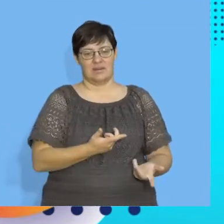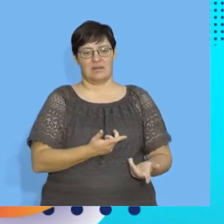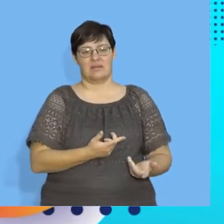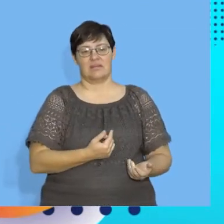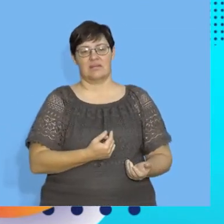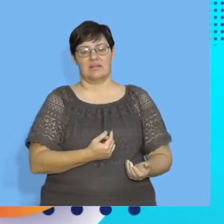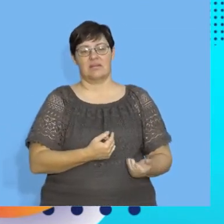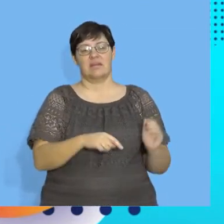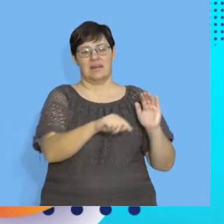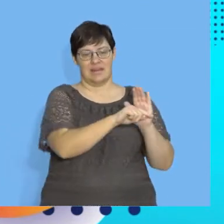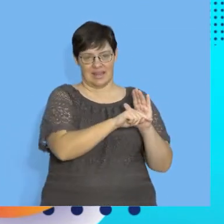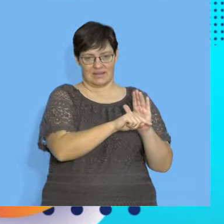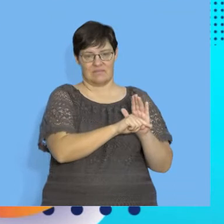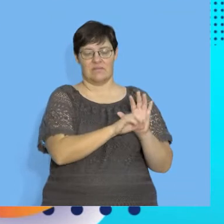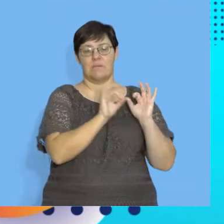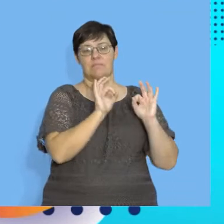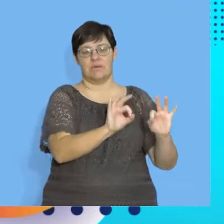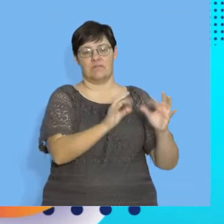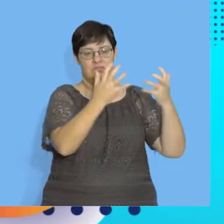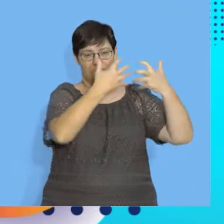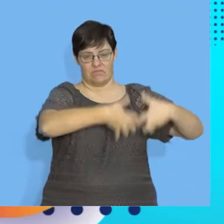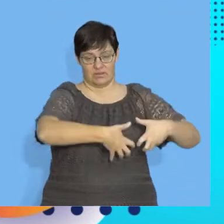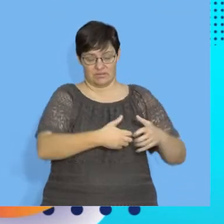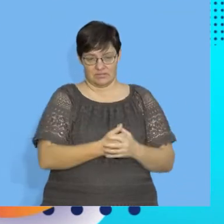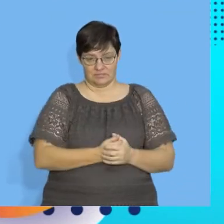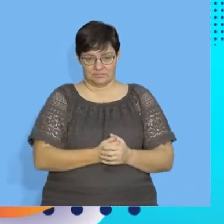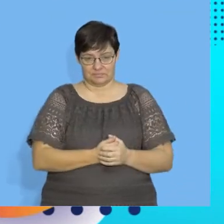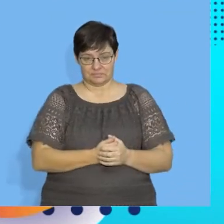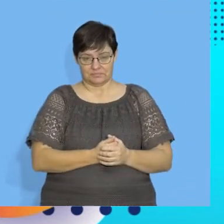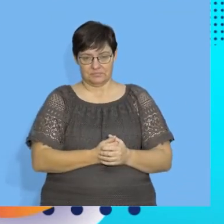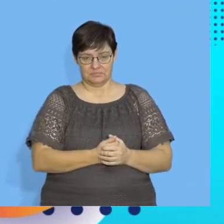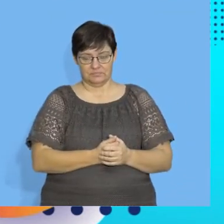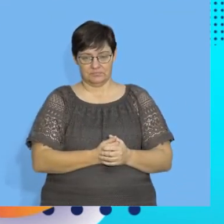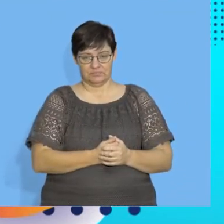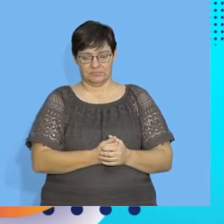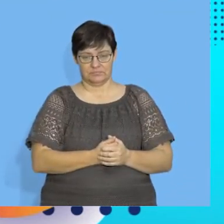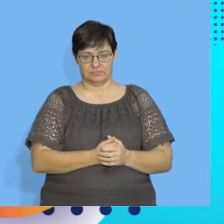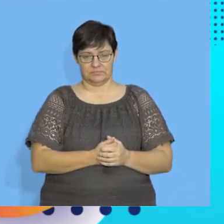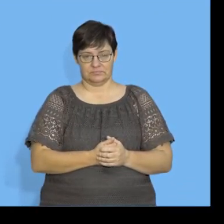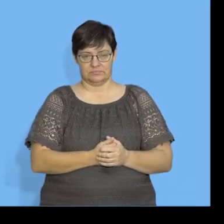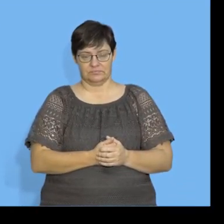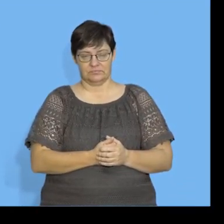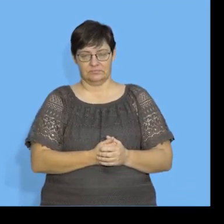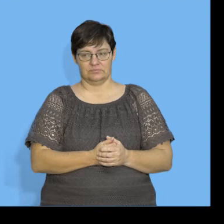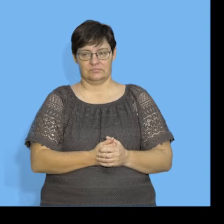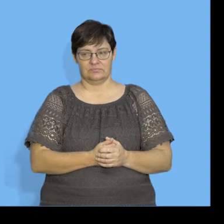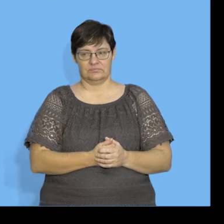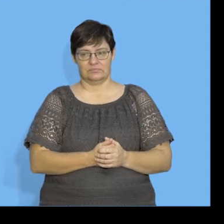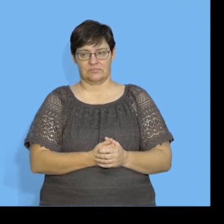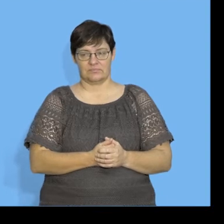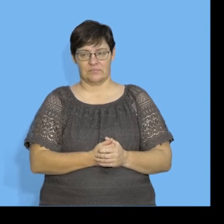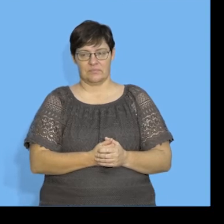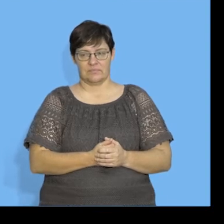it's a perfect negative correlation. Okay. Great. So,